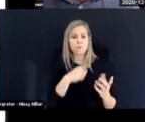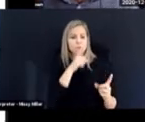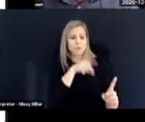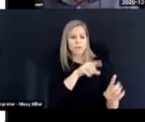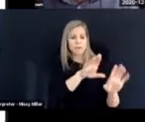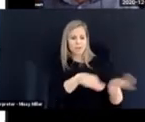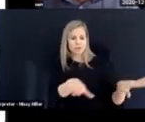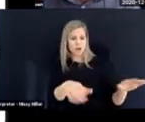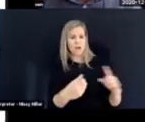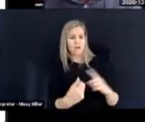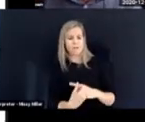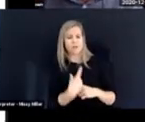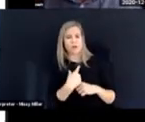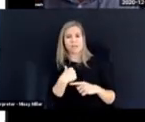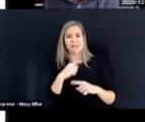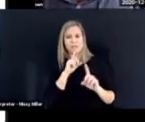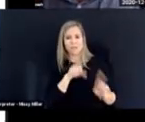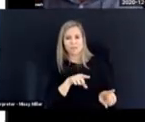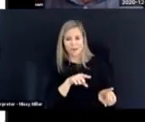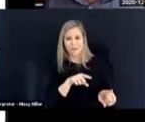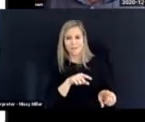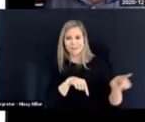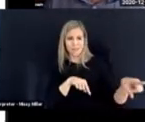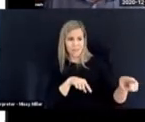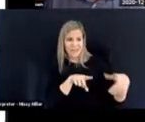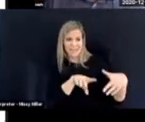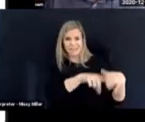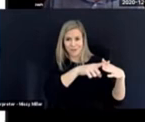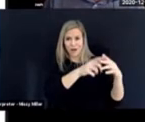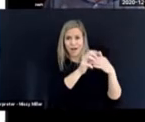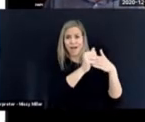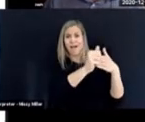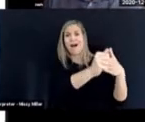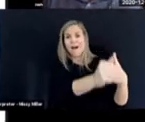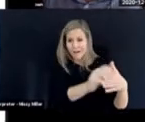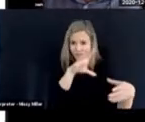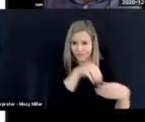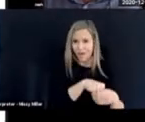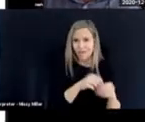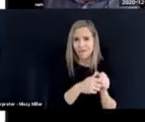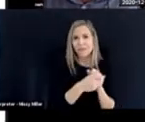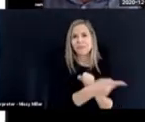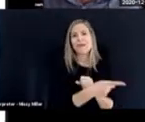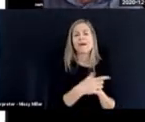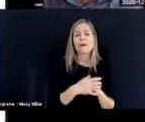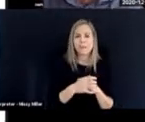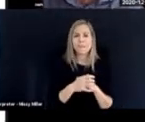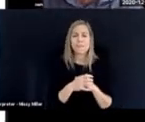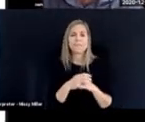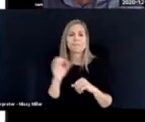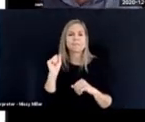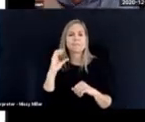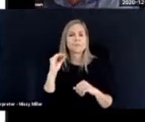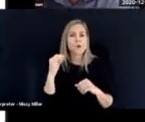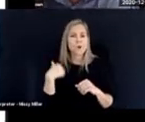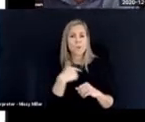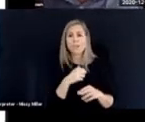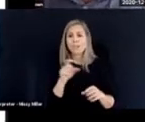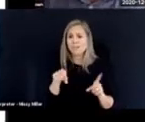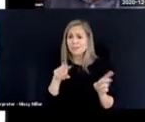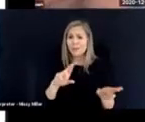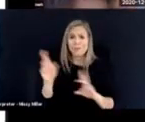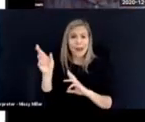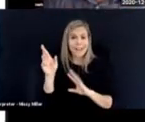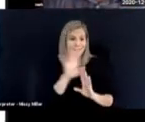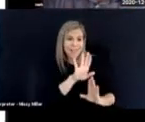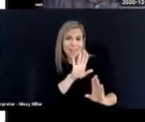by the child. course, we would be responding to them, but where we initiate an input to the child, we should